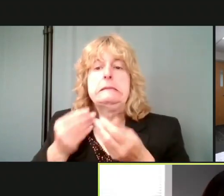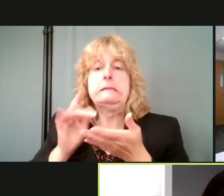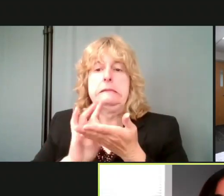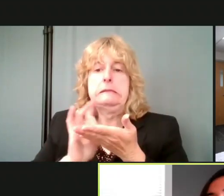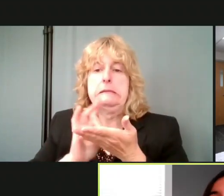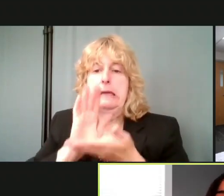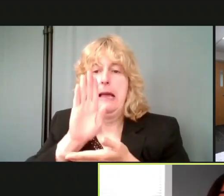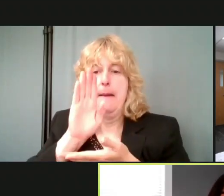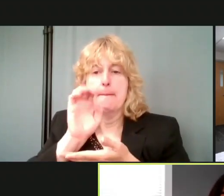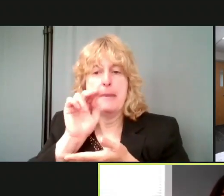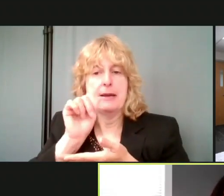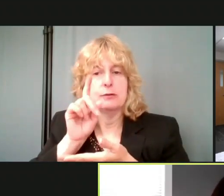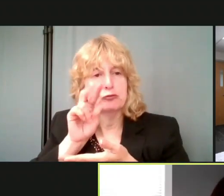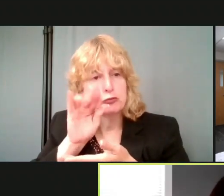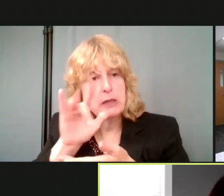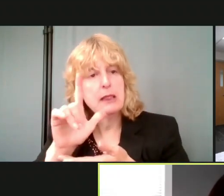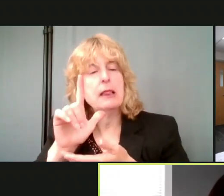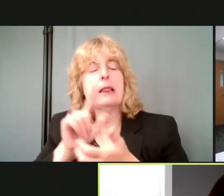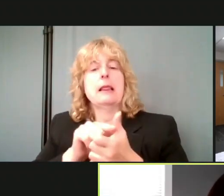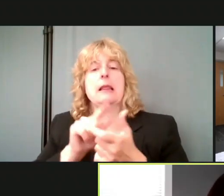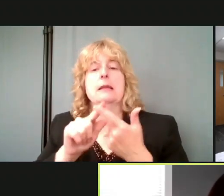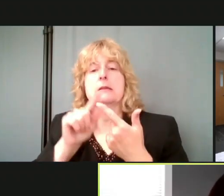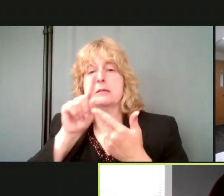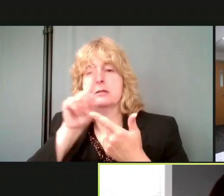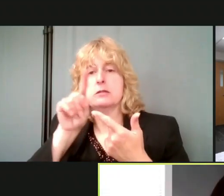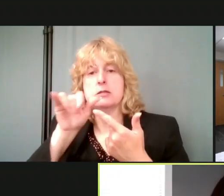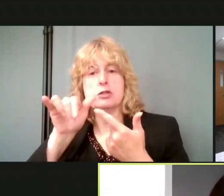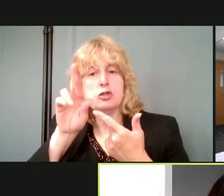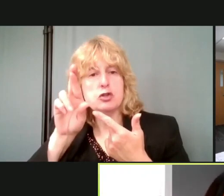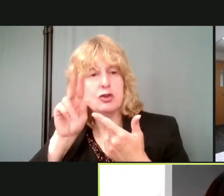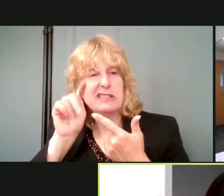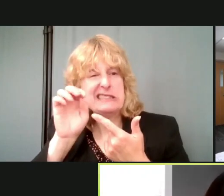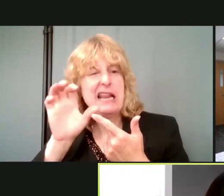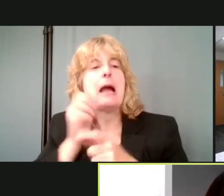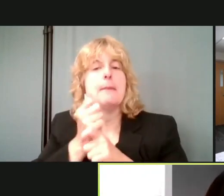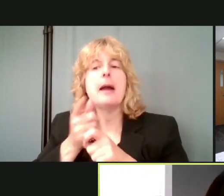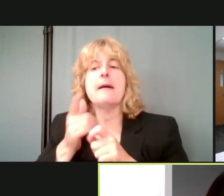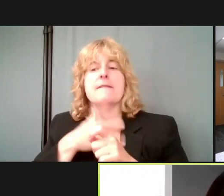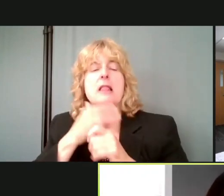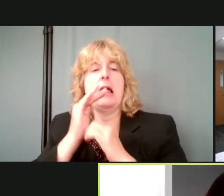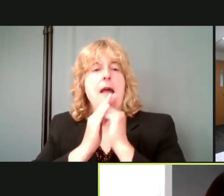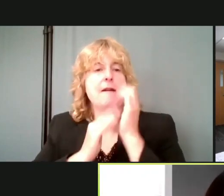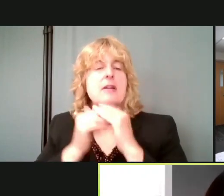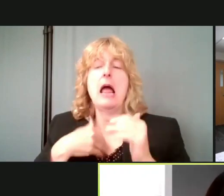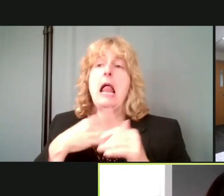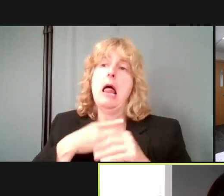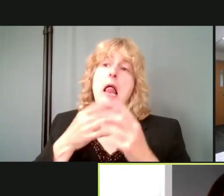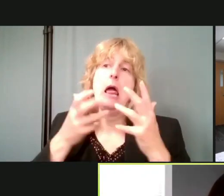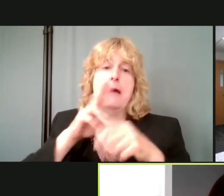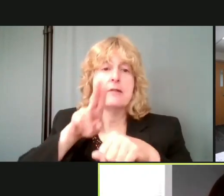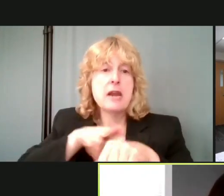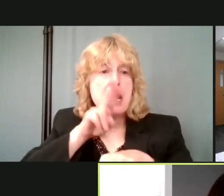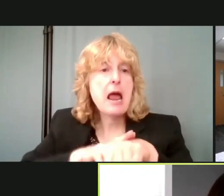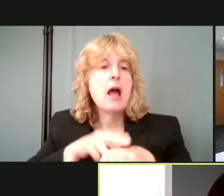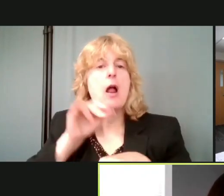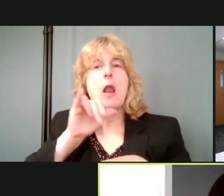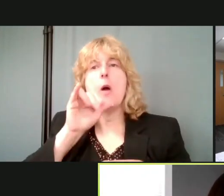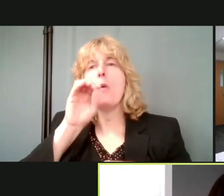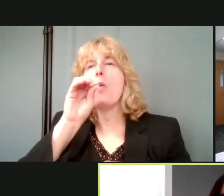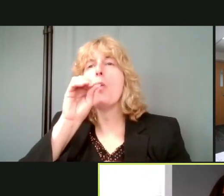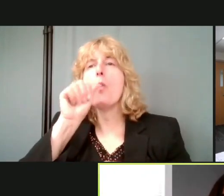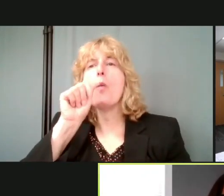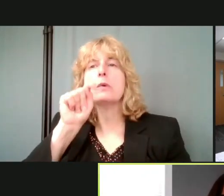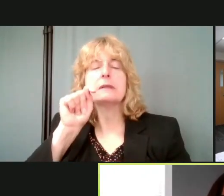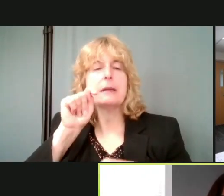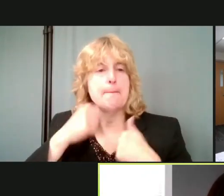him comfortable. Um, I like to do a lot of like natural remedies. I've been doing a lot of oat baths, chamomile baths, manzanilla,